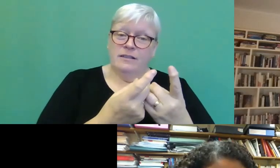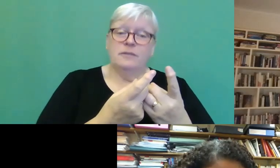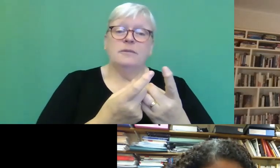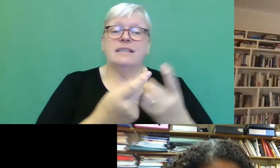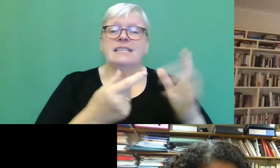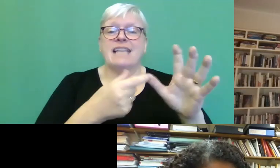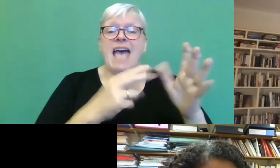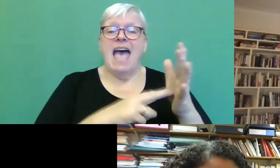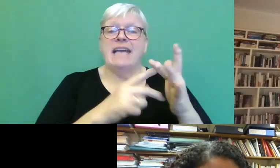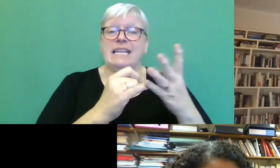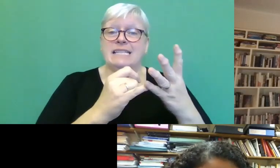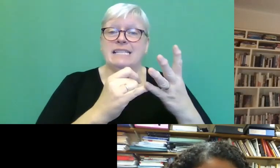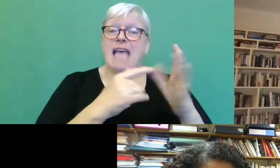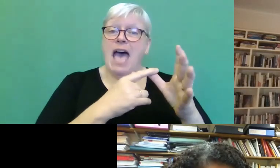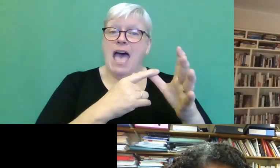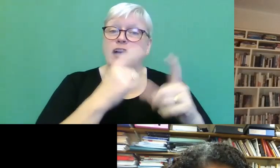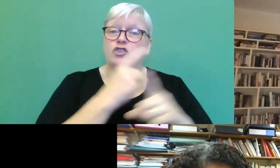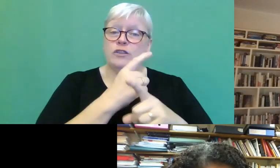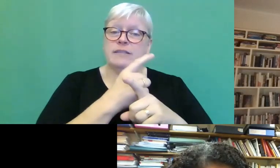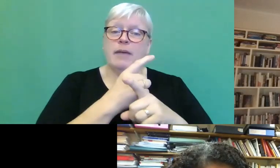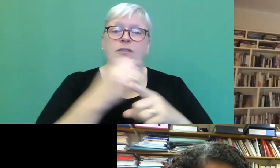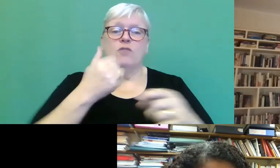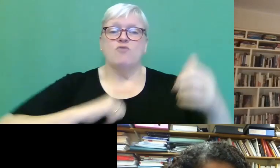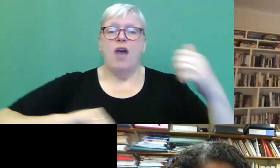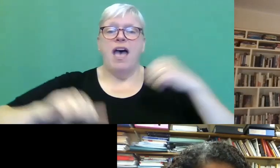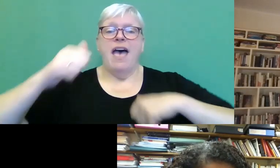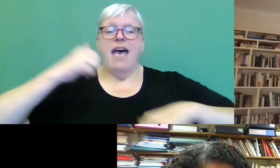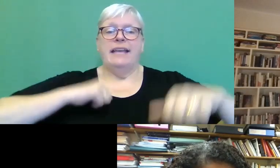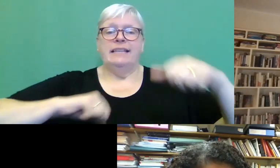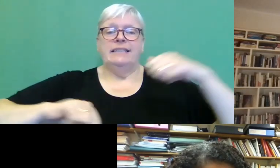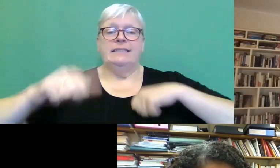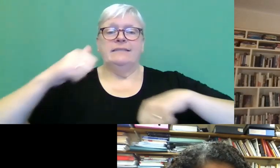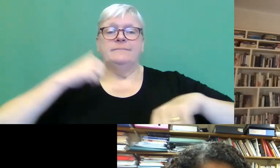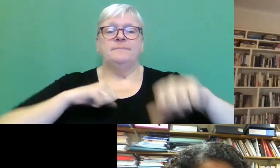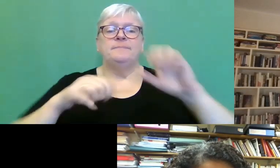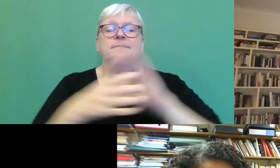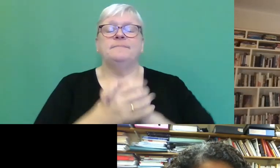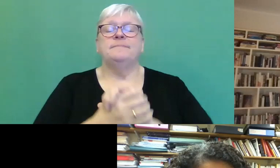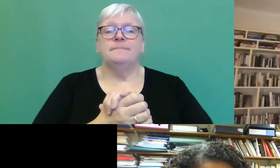pride, you know, in one of her conversations at the end of the novel with Yasmin.